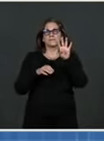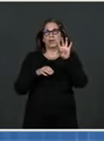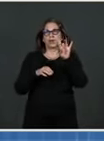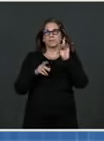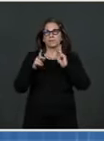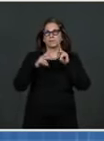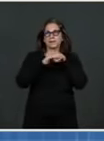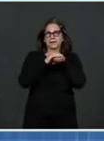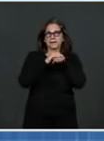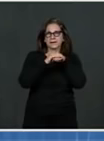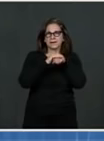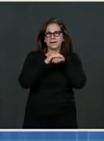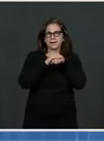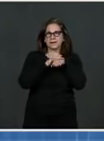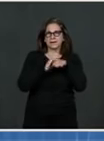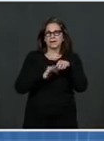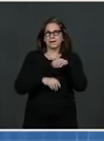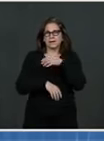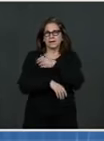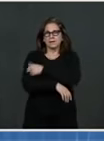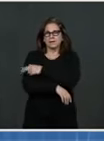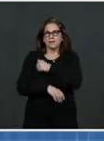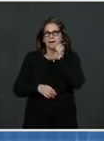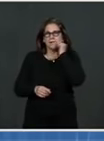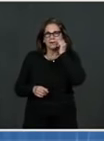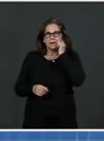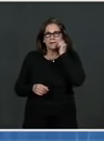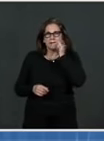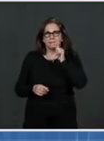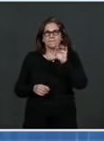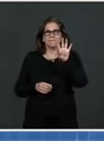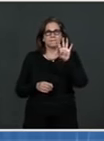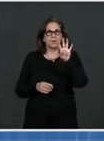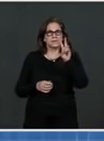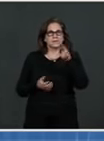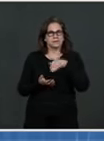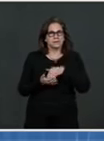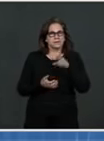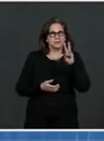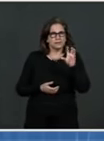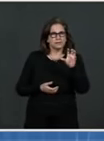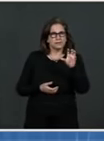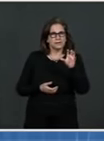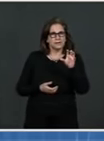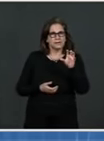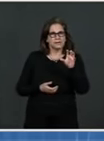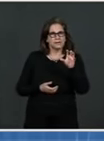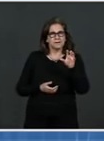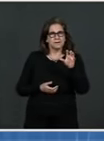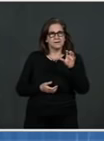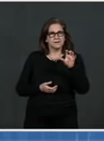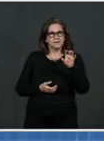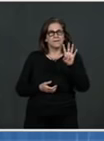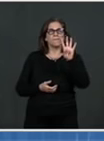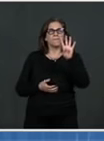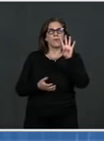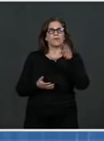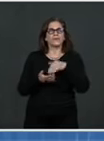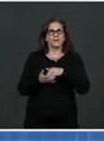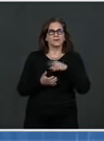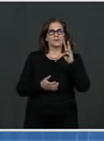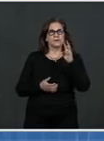admissions per day in the prior seven-day period. And deaths, which typically lag behind cases and hospitalizations,